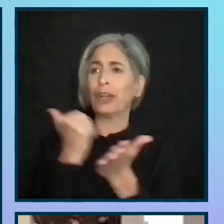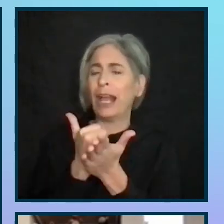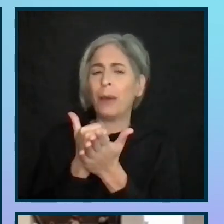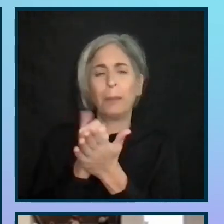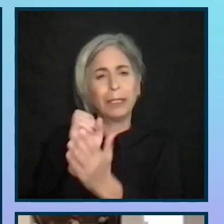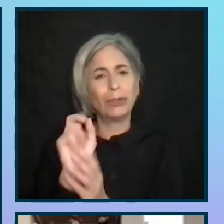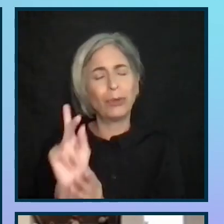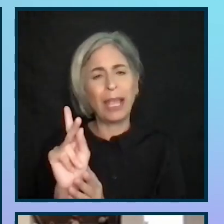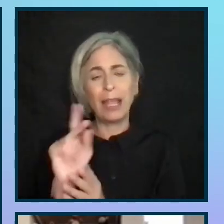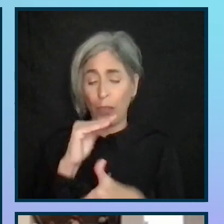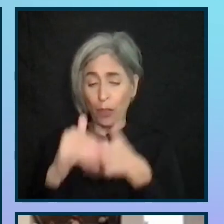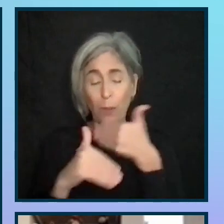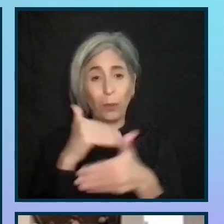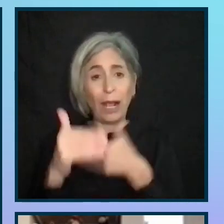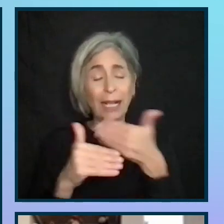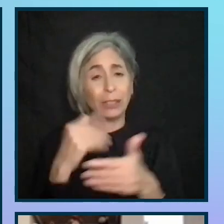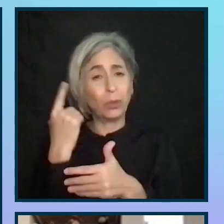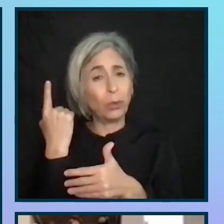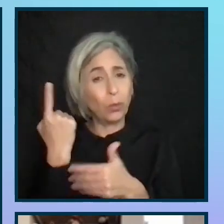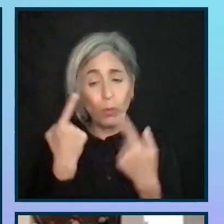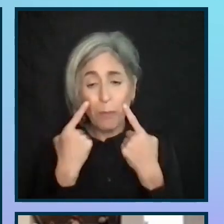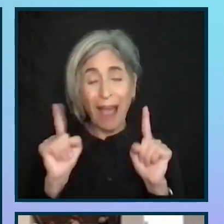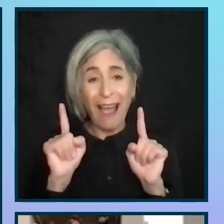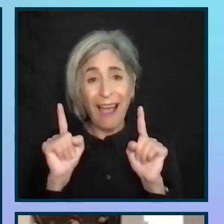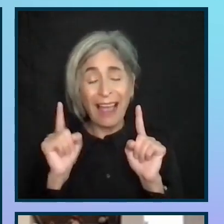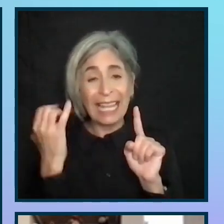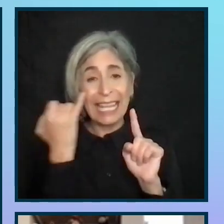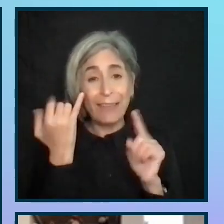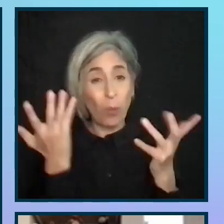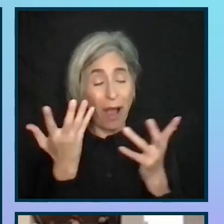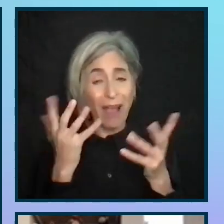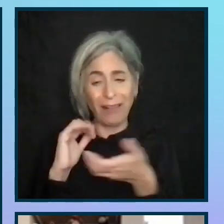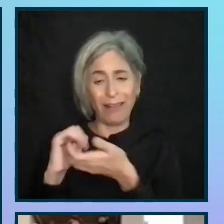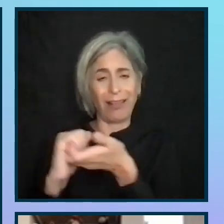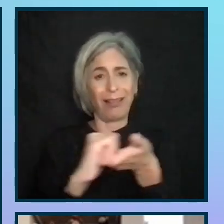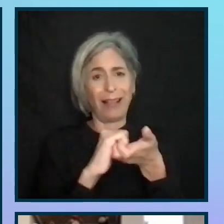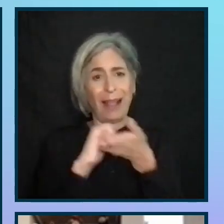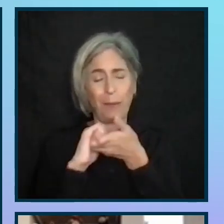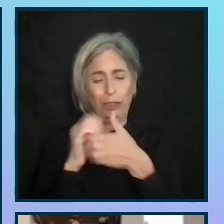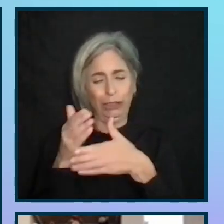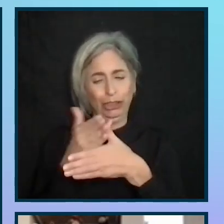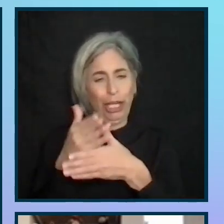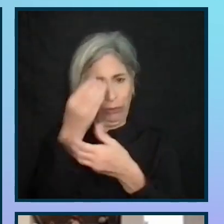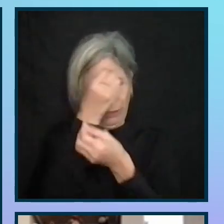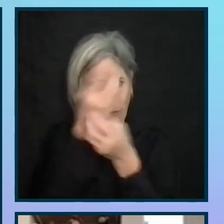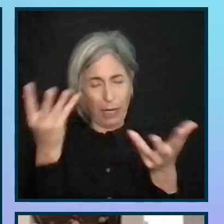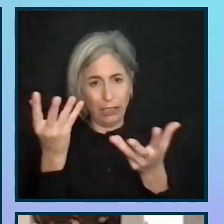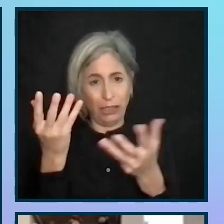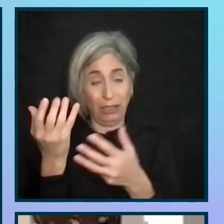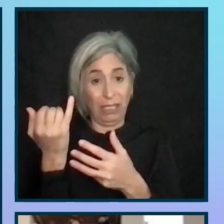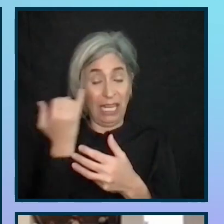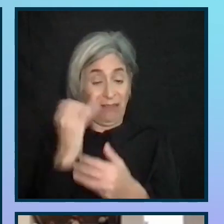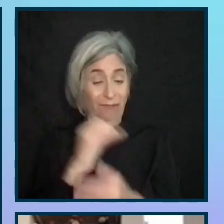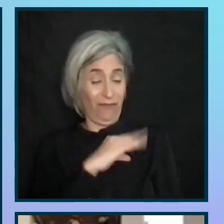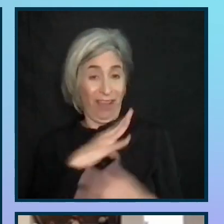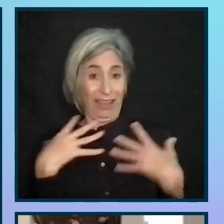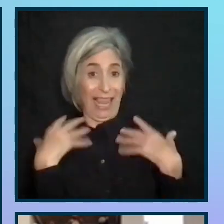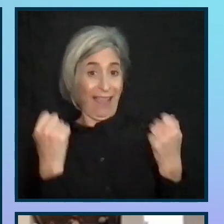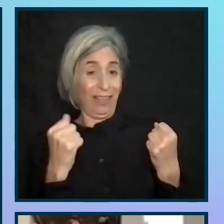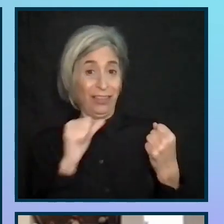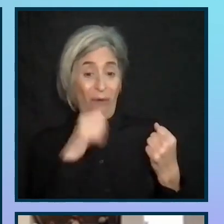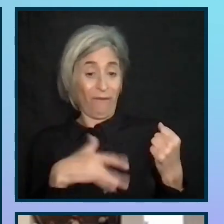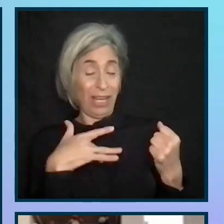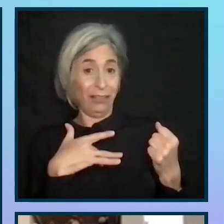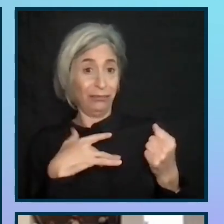This whole process only works best when we collaborate and share information. If you don't feel confident speaking up,